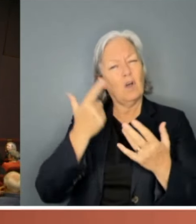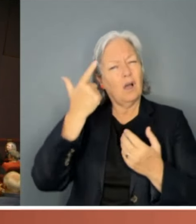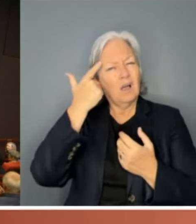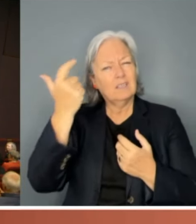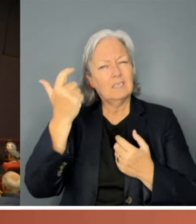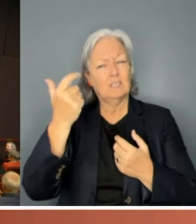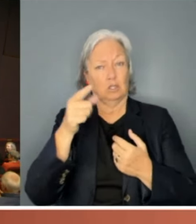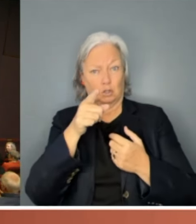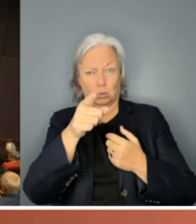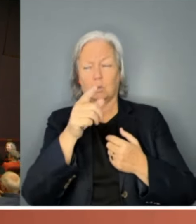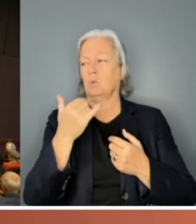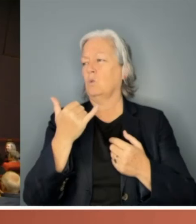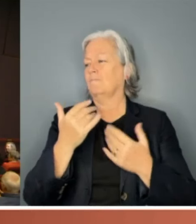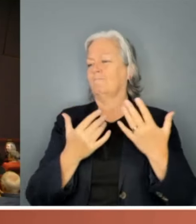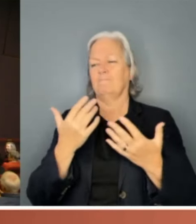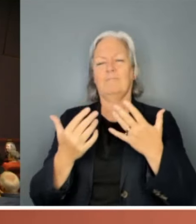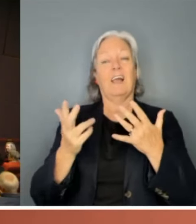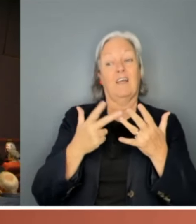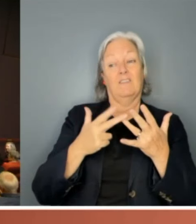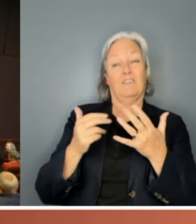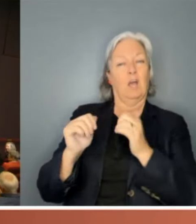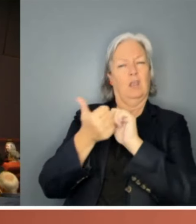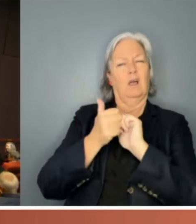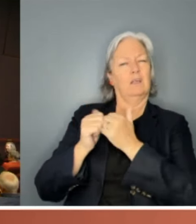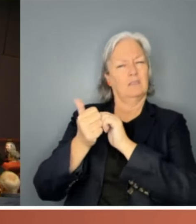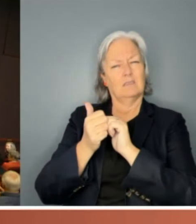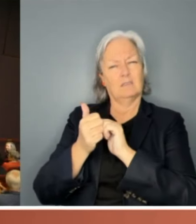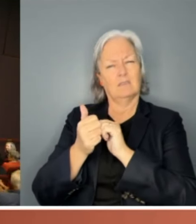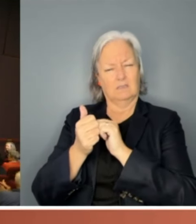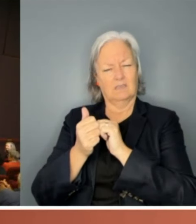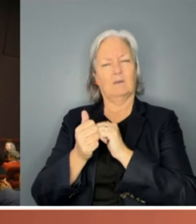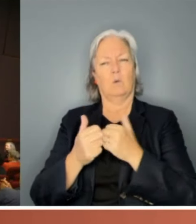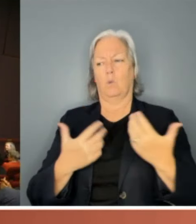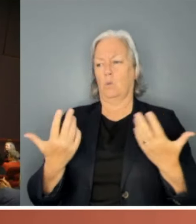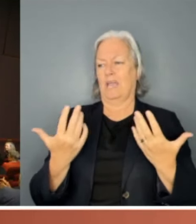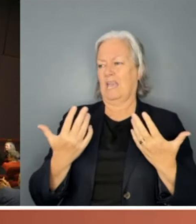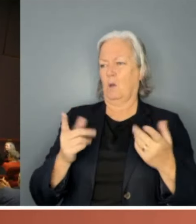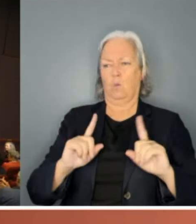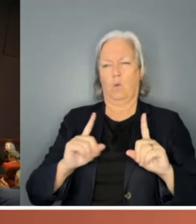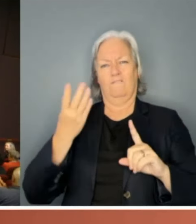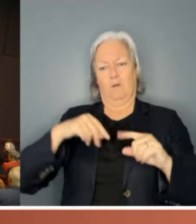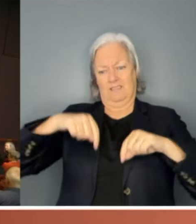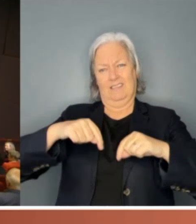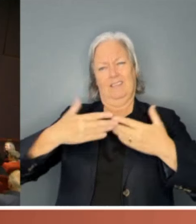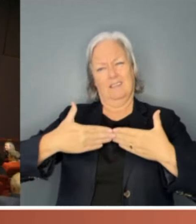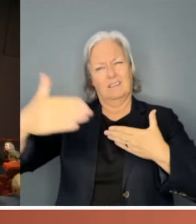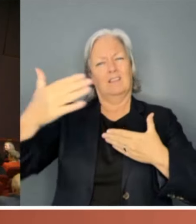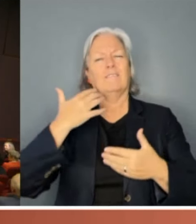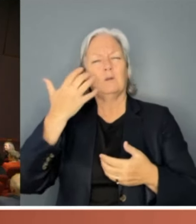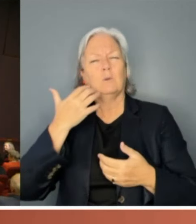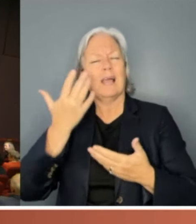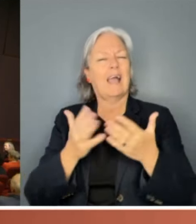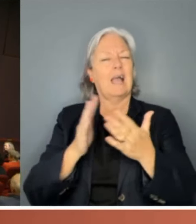Senator Lyons have in the context of where do we go from here, and how do we improve the situation for women